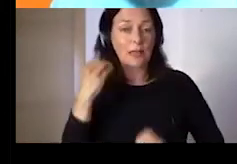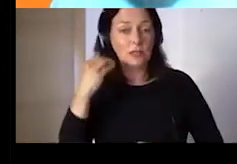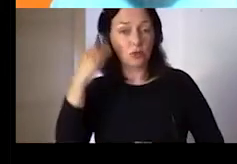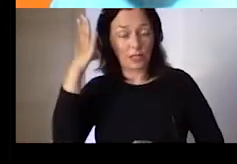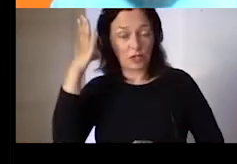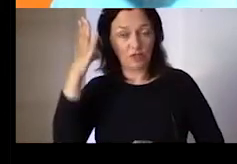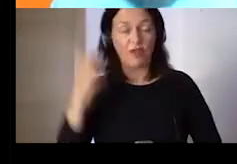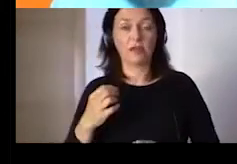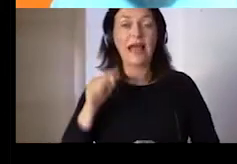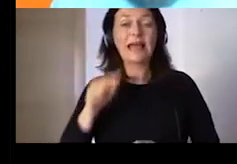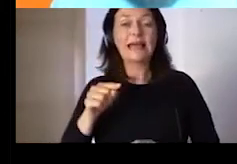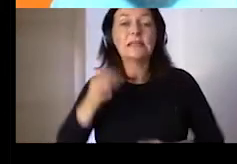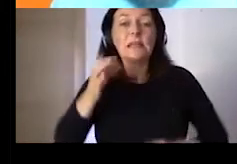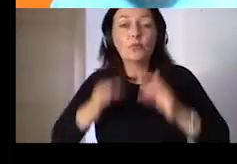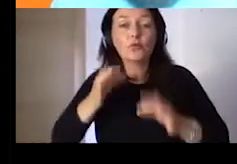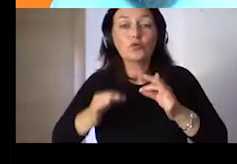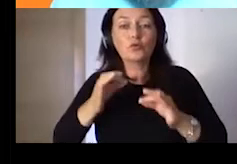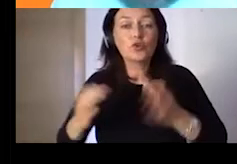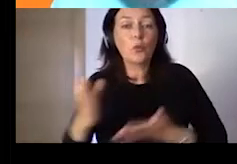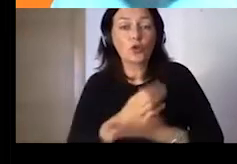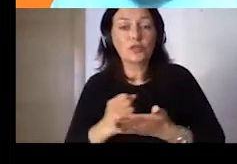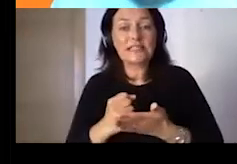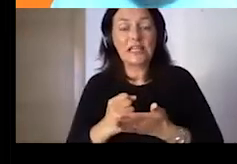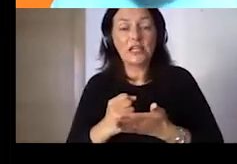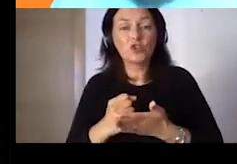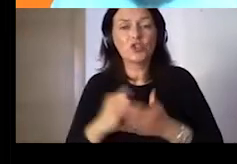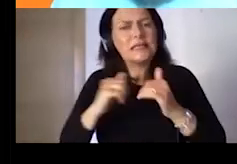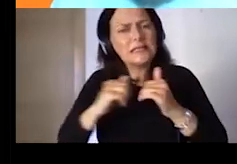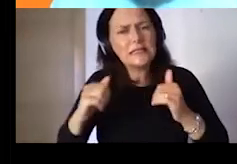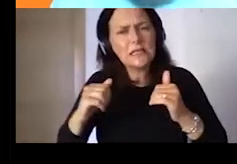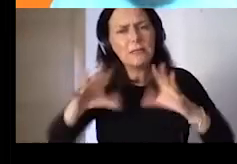can see, these are all our members.